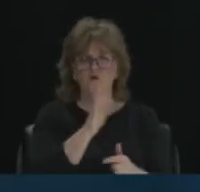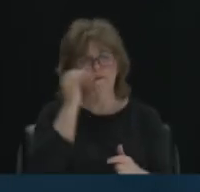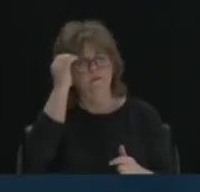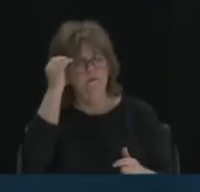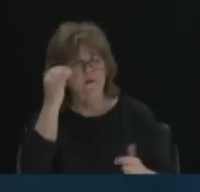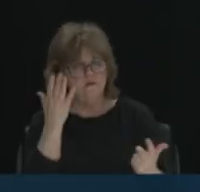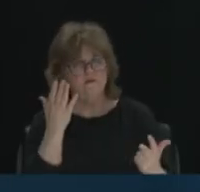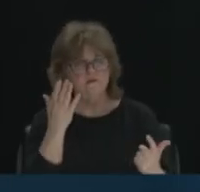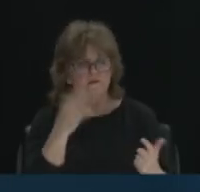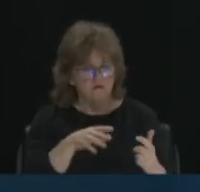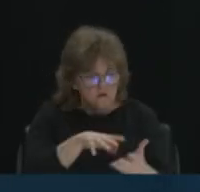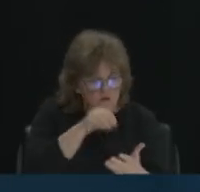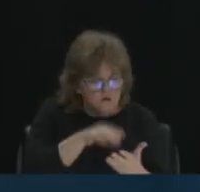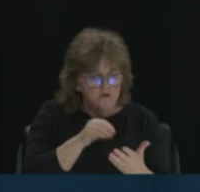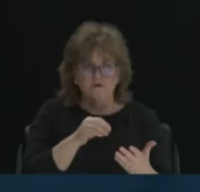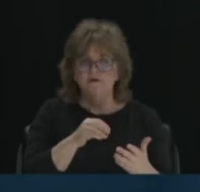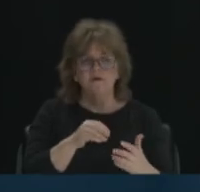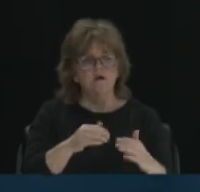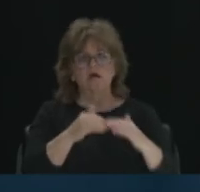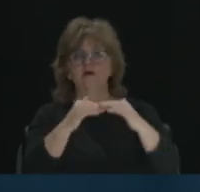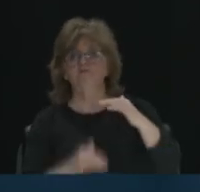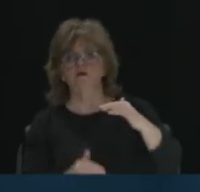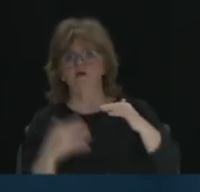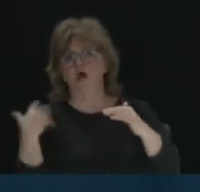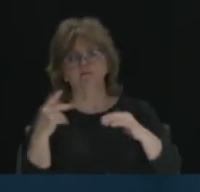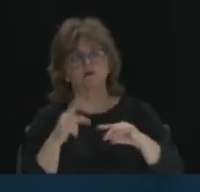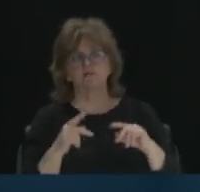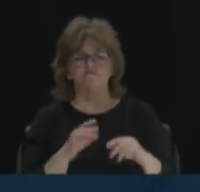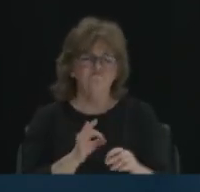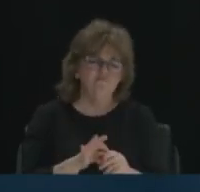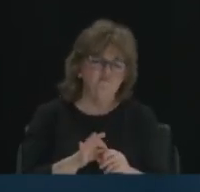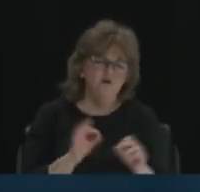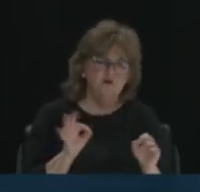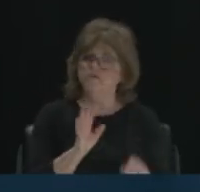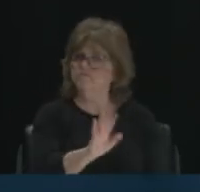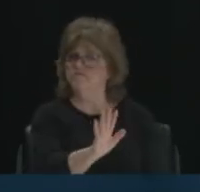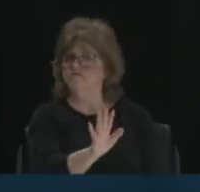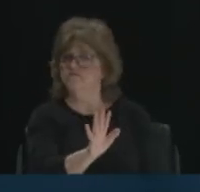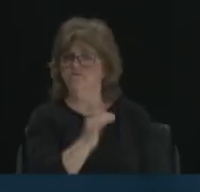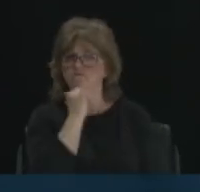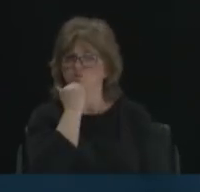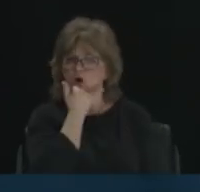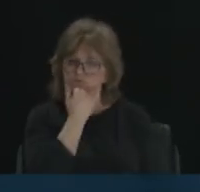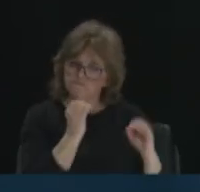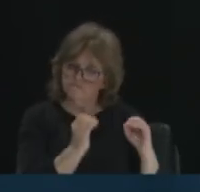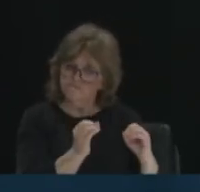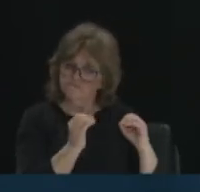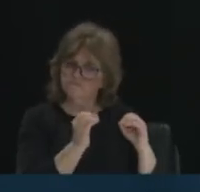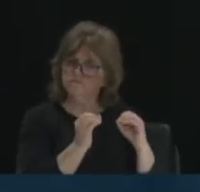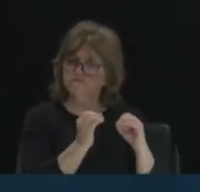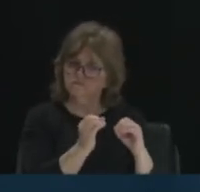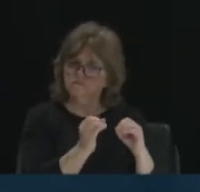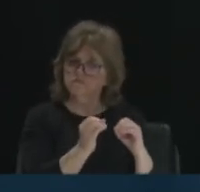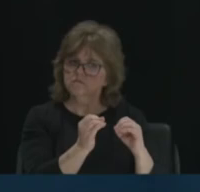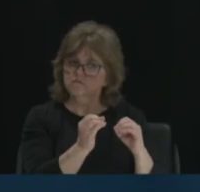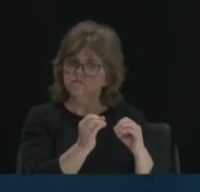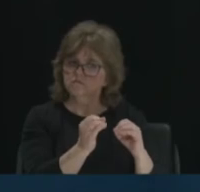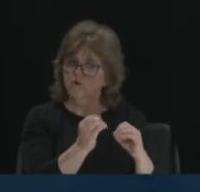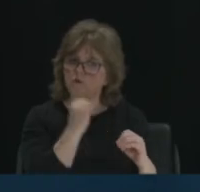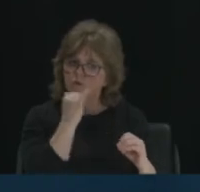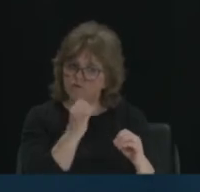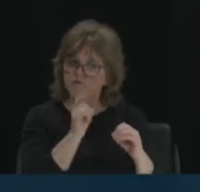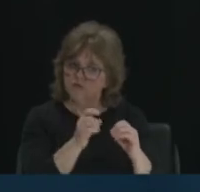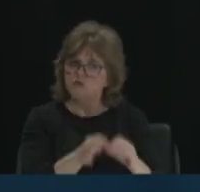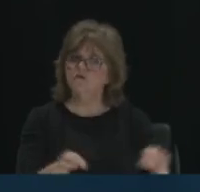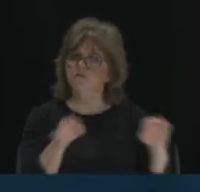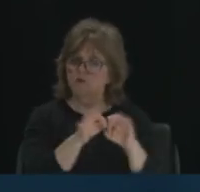accept from younger people that their vote don't count. We have to basically be able to educate them to make them understand this is how